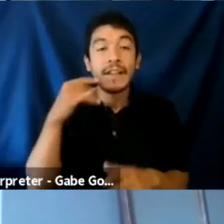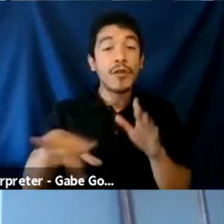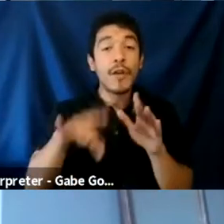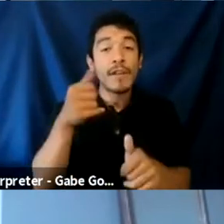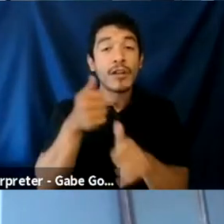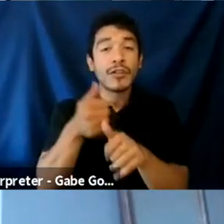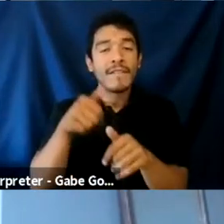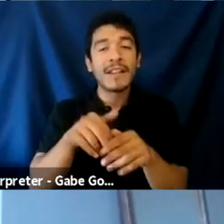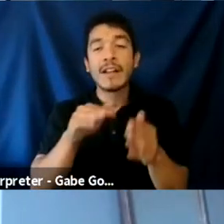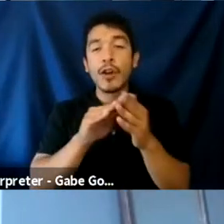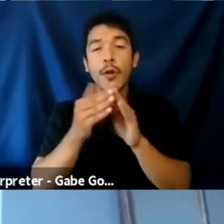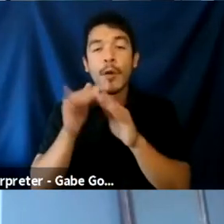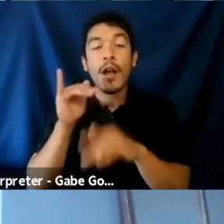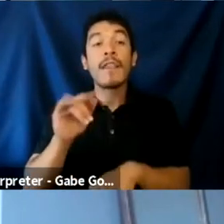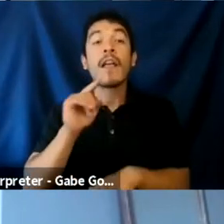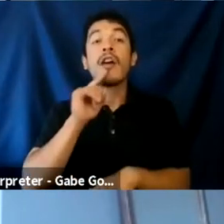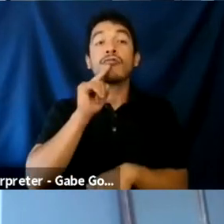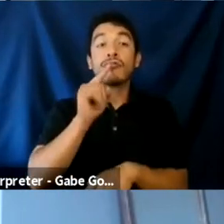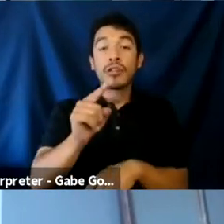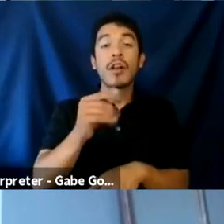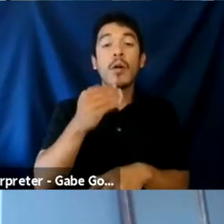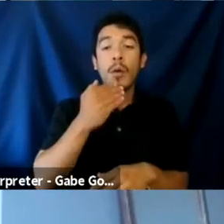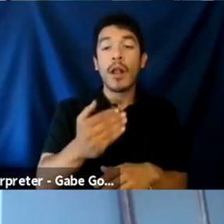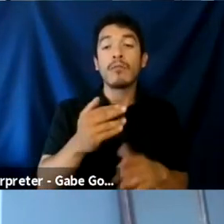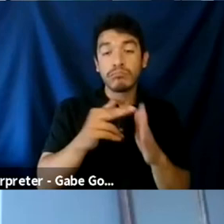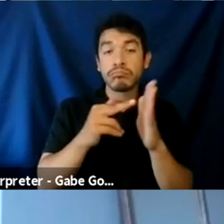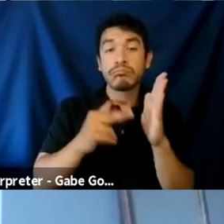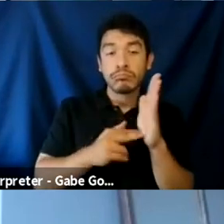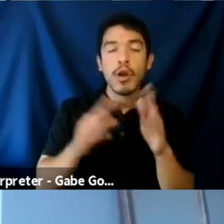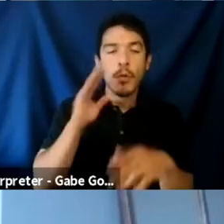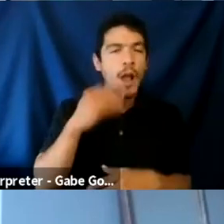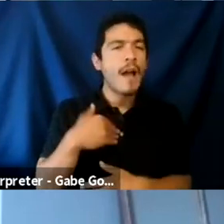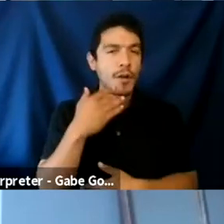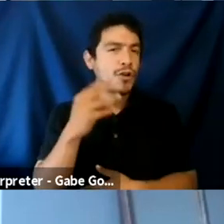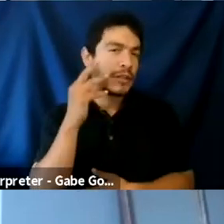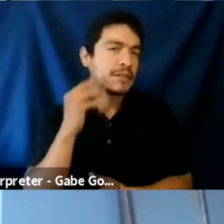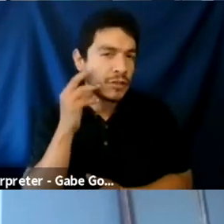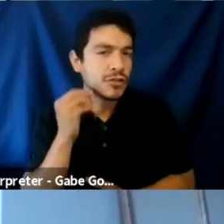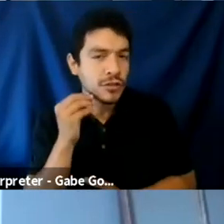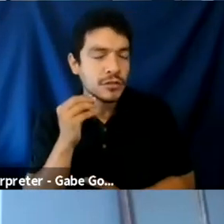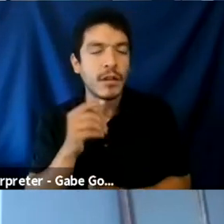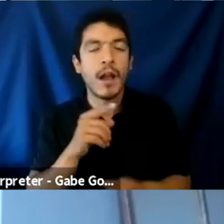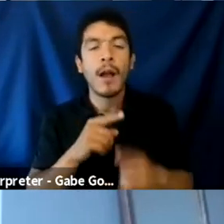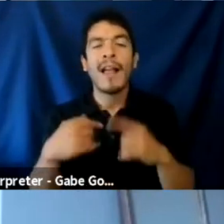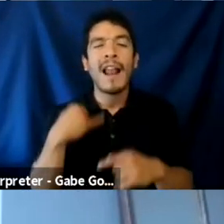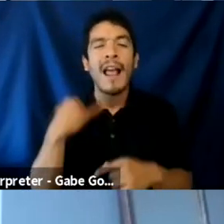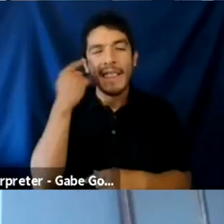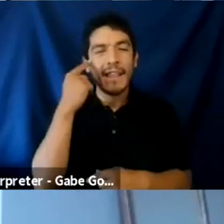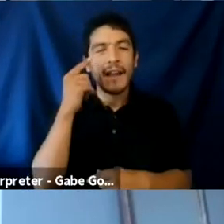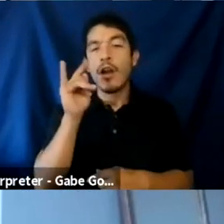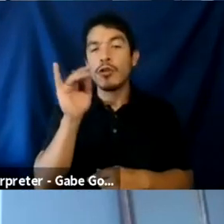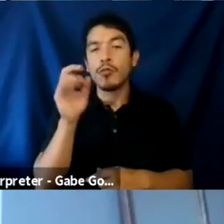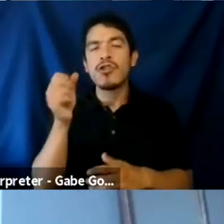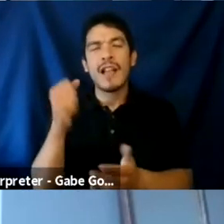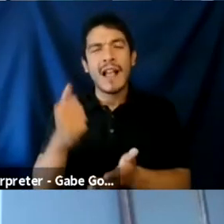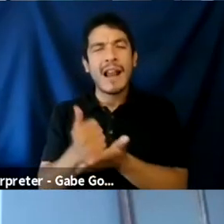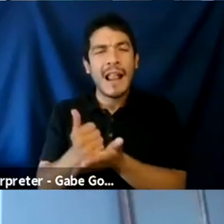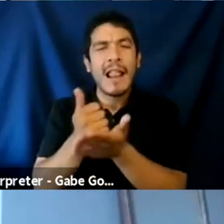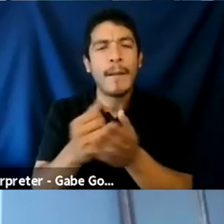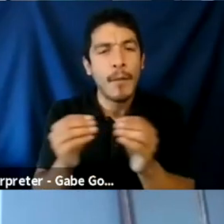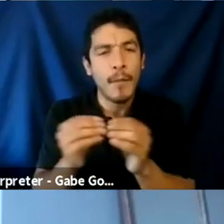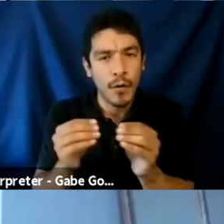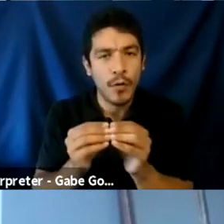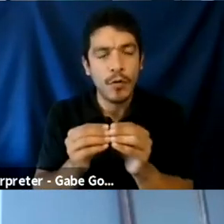in the communities that are well-moderated, you're going to have a really great experience on the site. But I think Twitch could do more to roll that out across the platform. Like